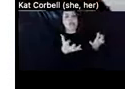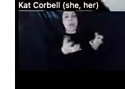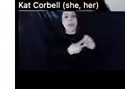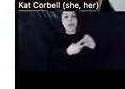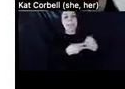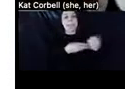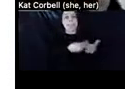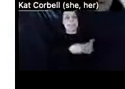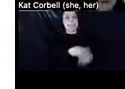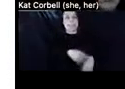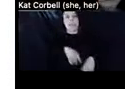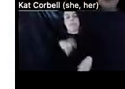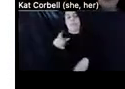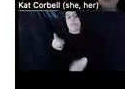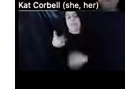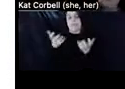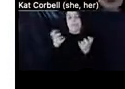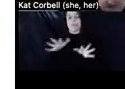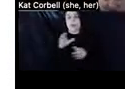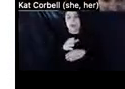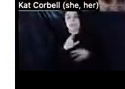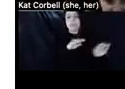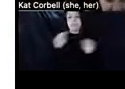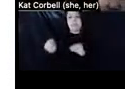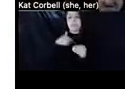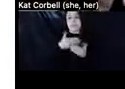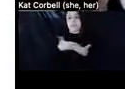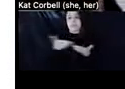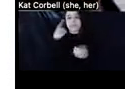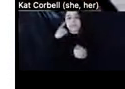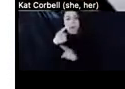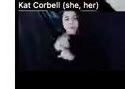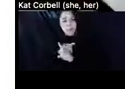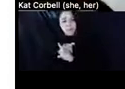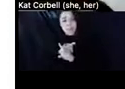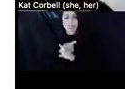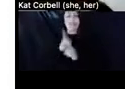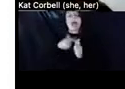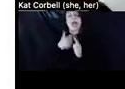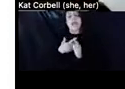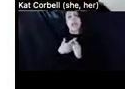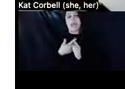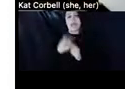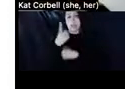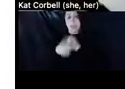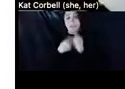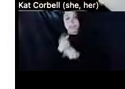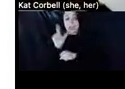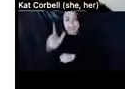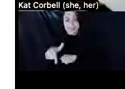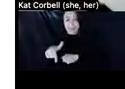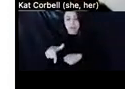storage for even a month. And 12 months later, we ended up having a busted pipe that flooded my entire apartment,